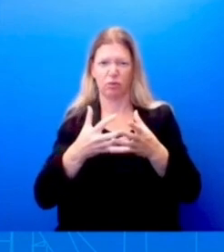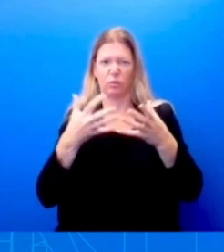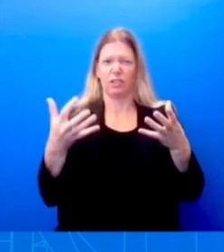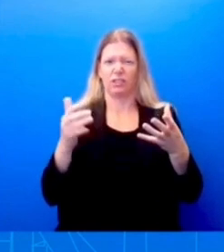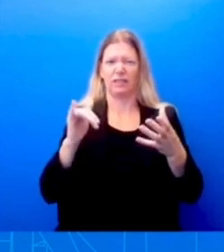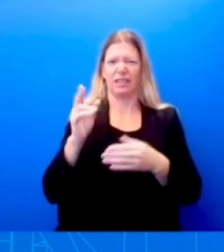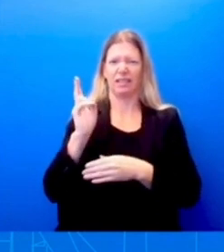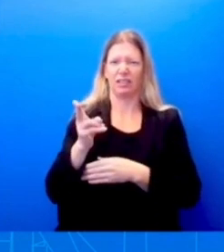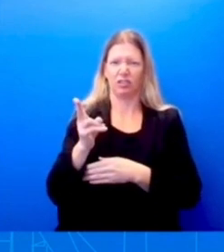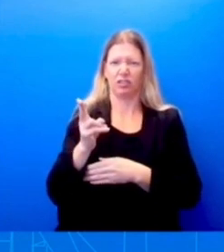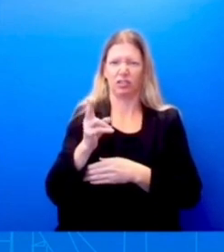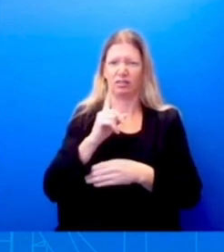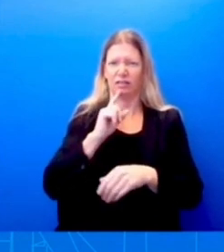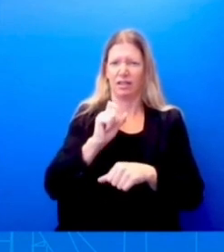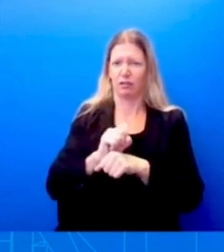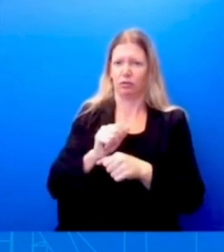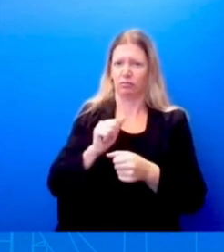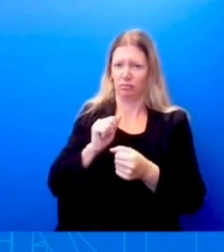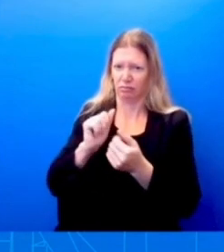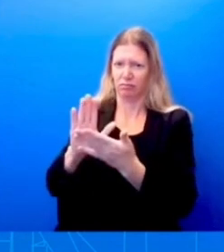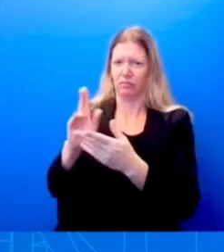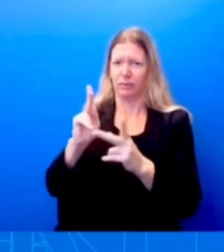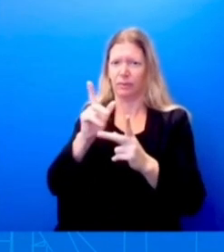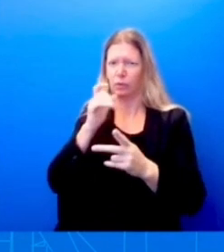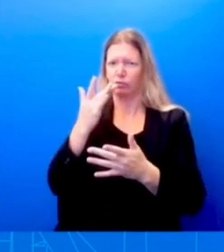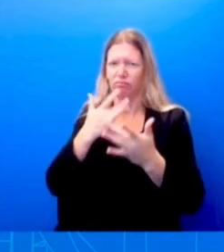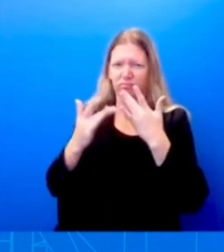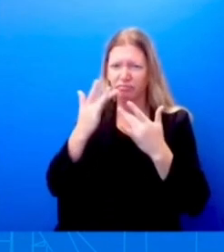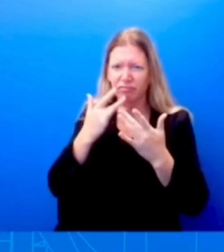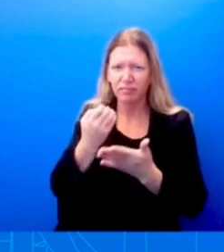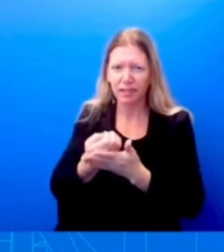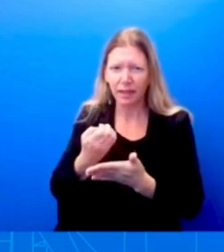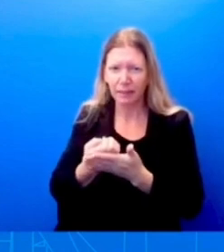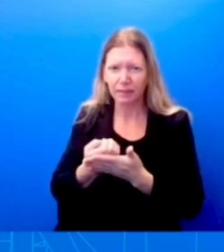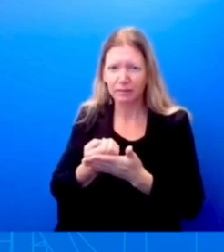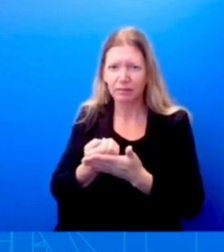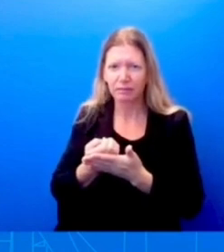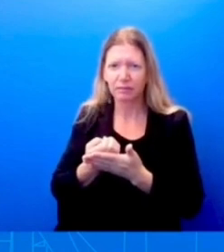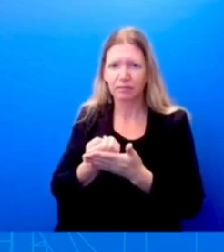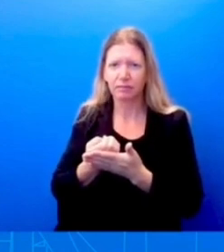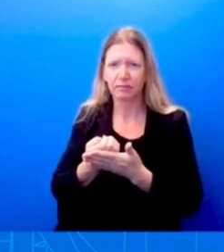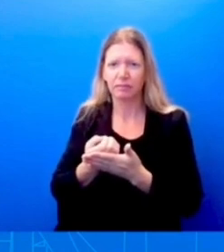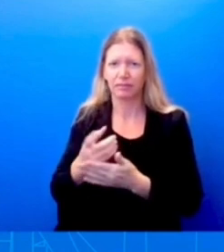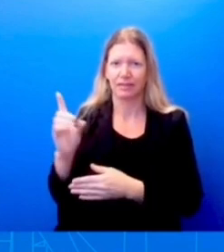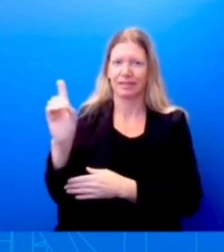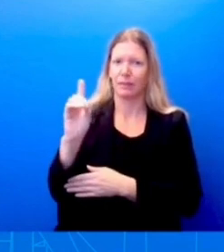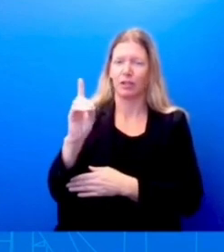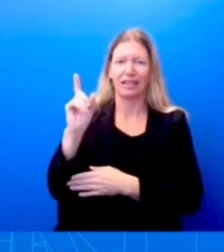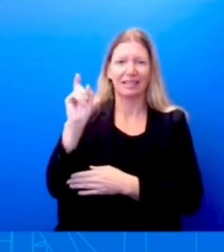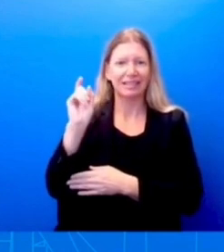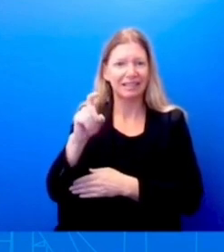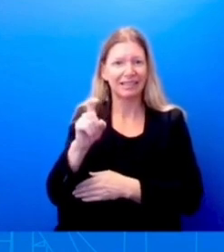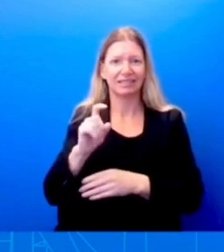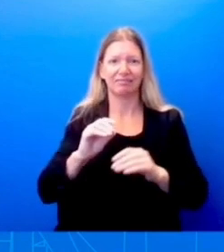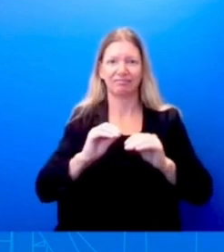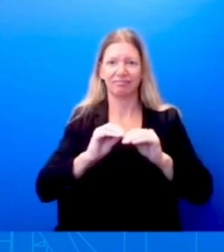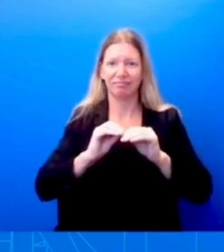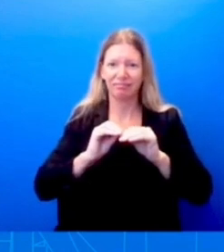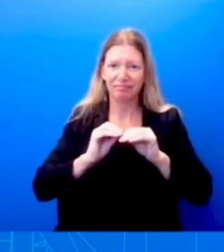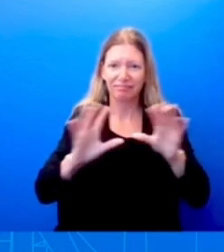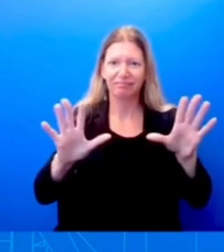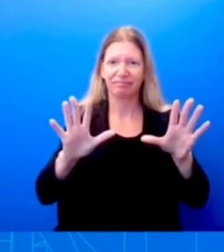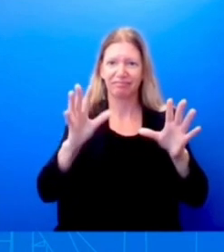economy. He said Democrats up and down the line are going to have to be much clearer to the American people as to what they stand for.